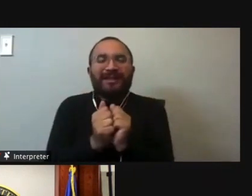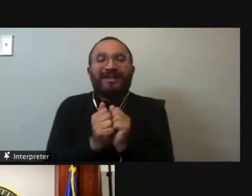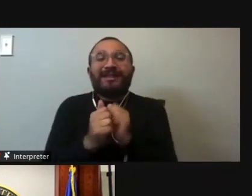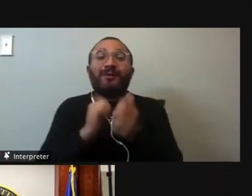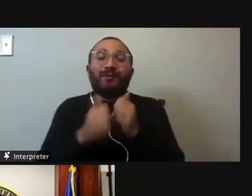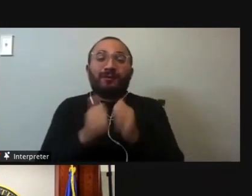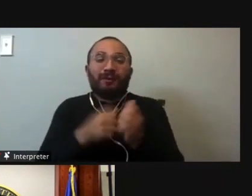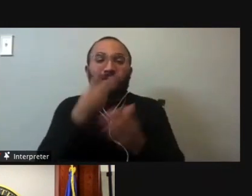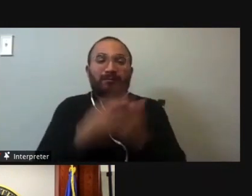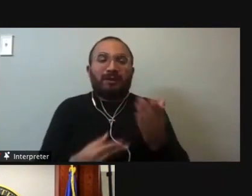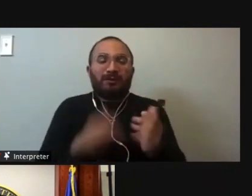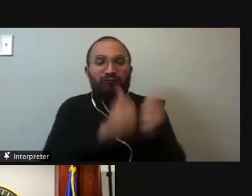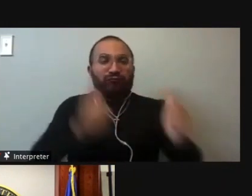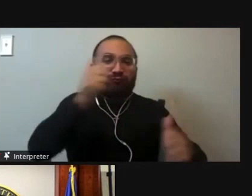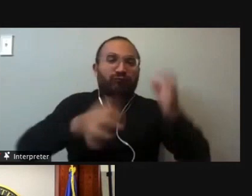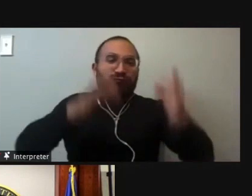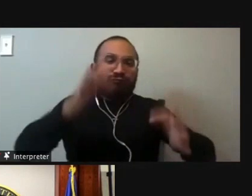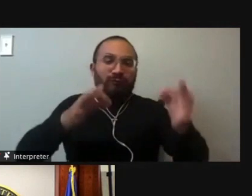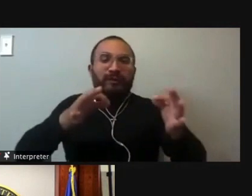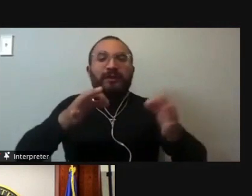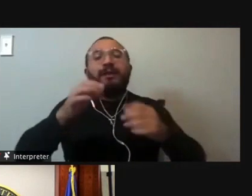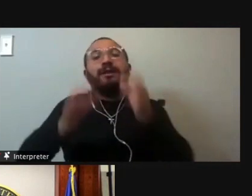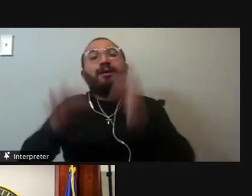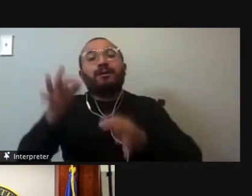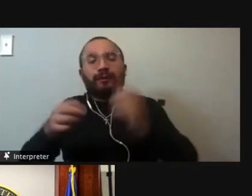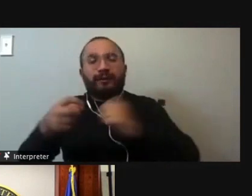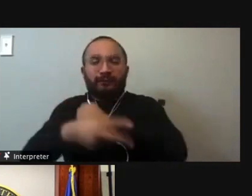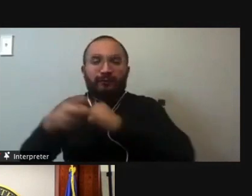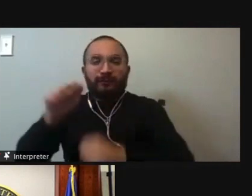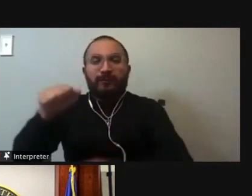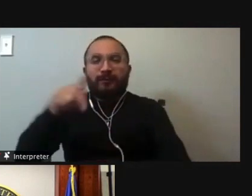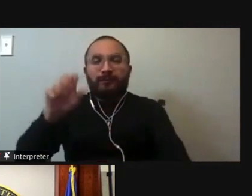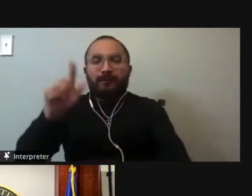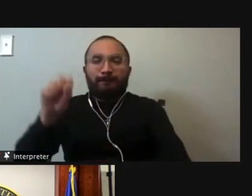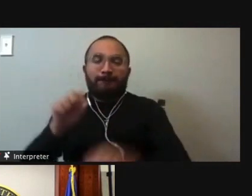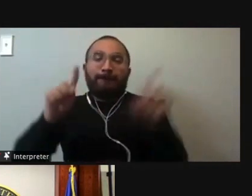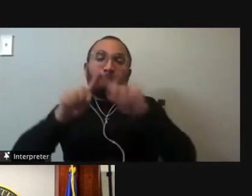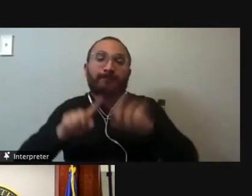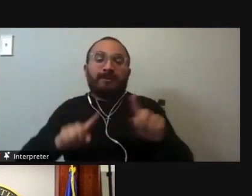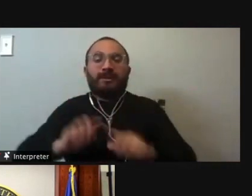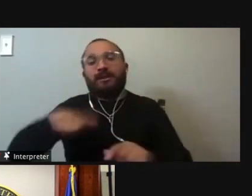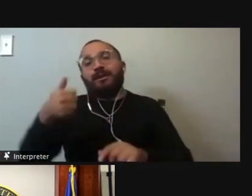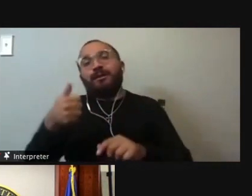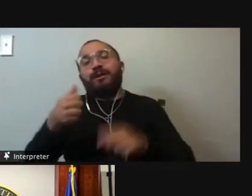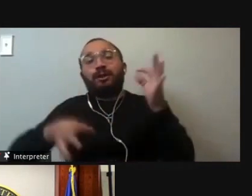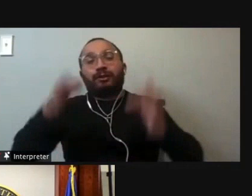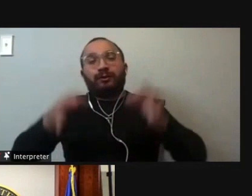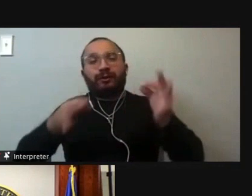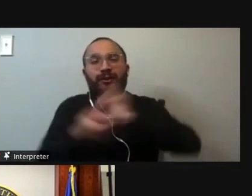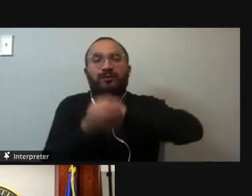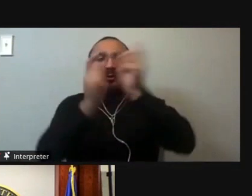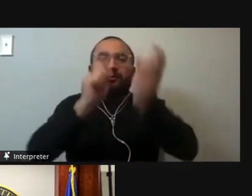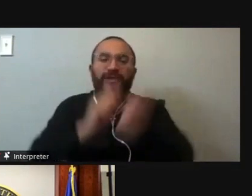both the Supreme Court, both the Court of Criminal Appeals, and on these intermediate courts that look like the changing face of Texas.